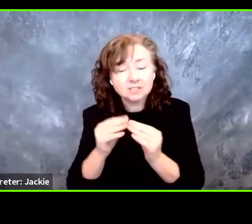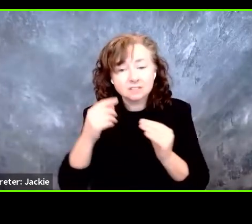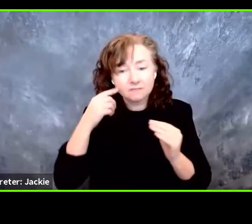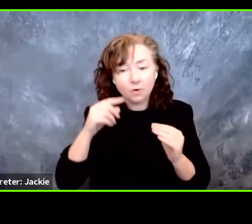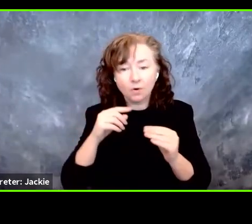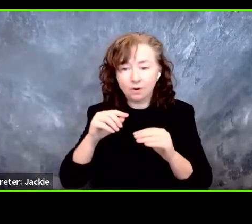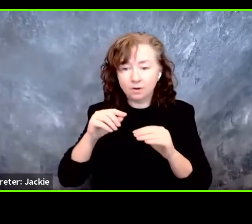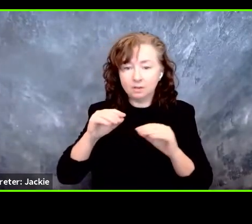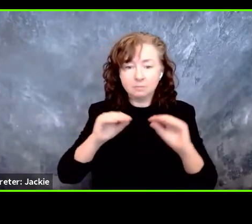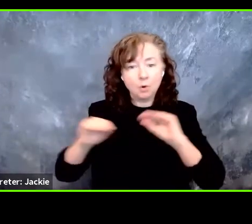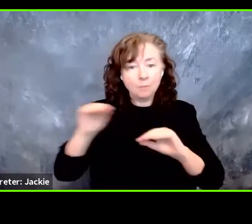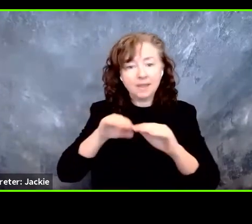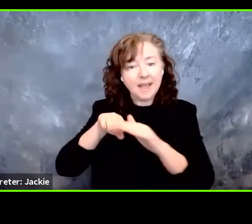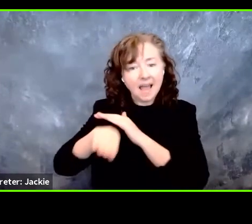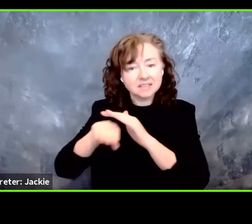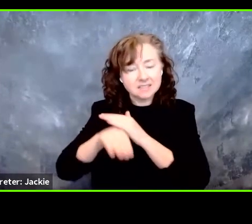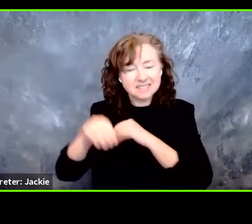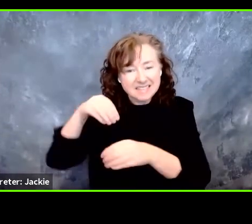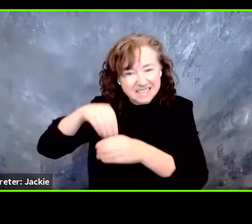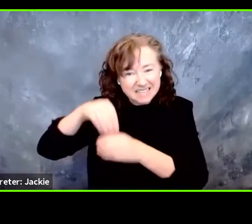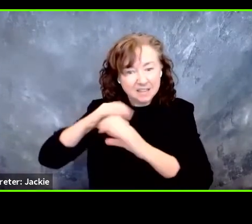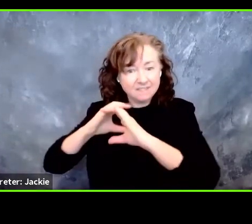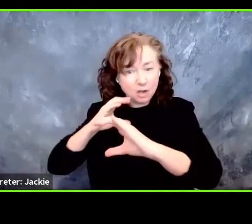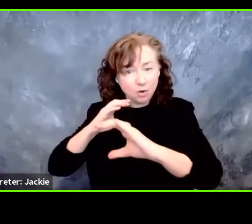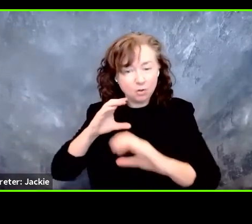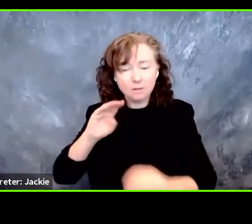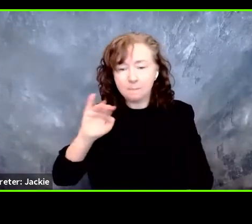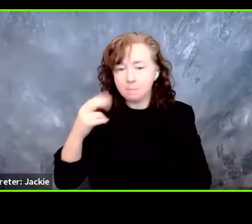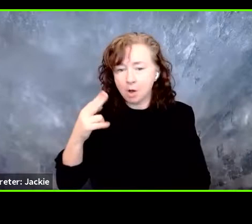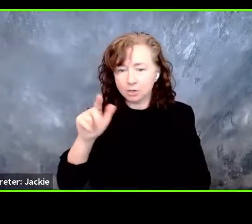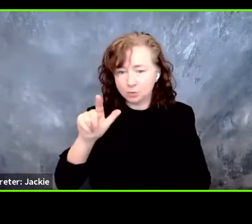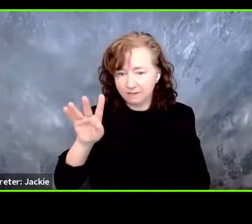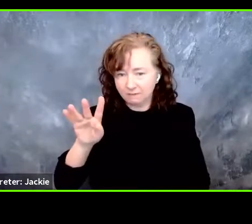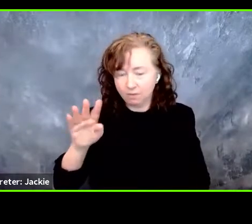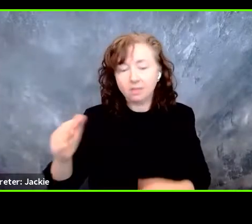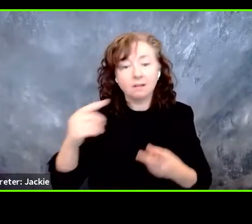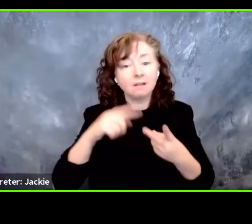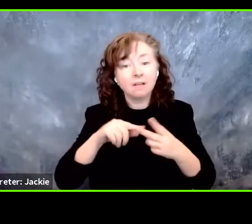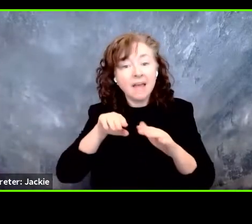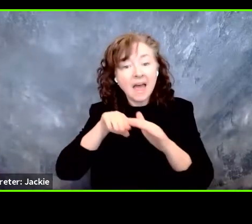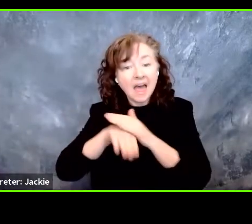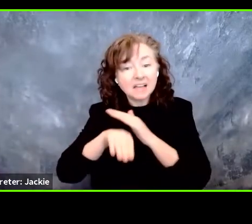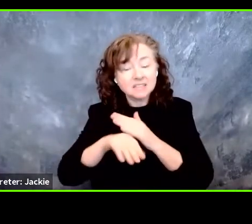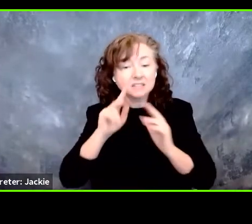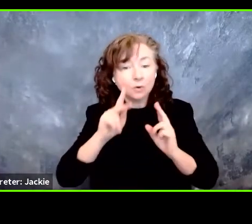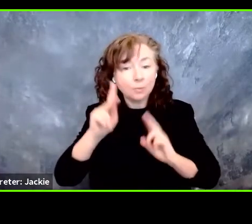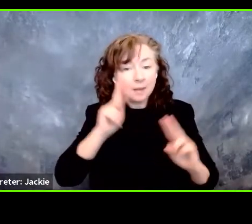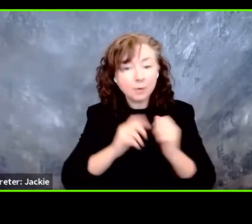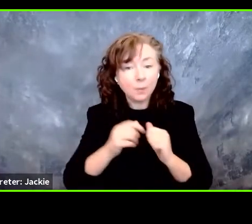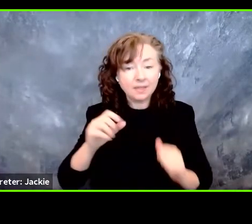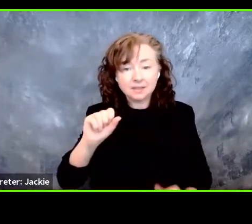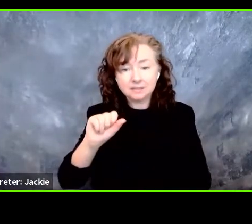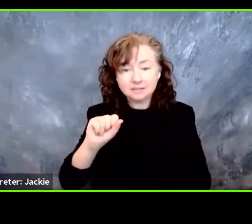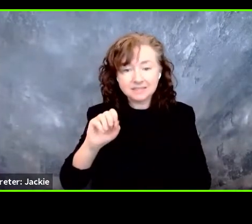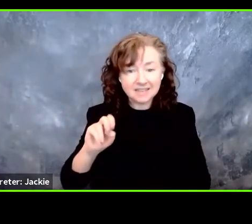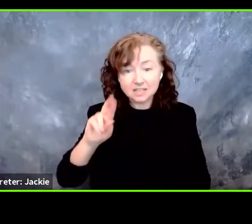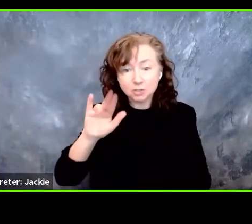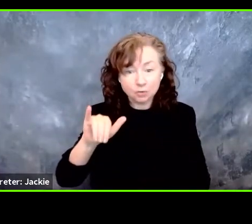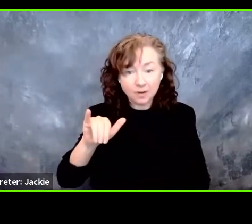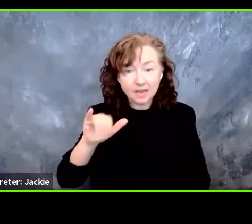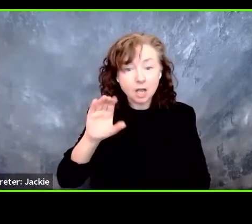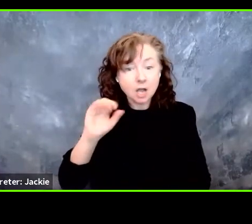on March 24th. The access for passengers with sensory and cognitive disabilities on April